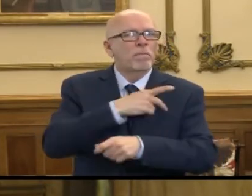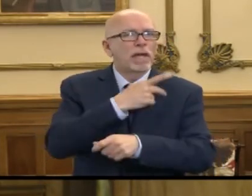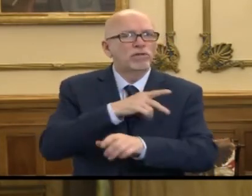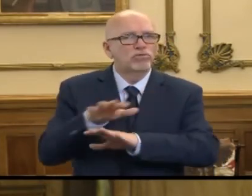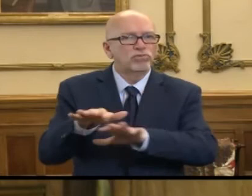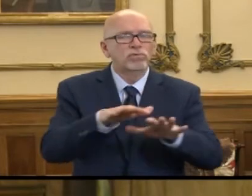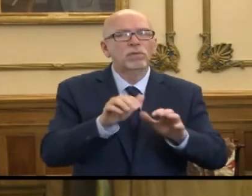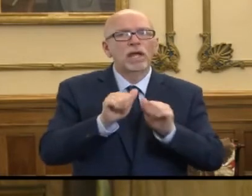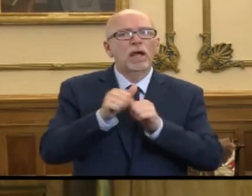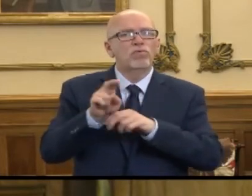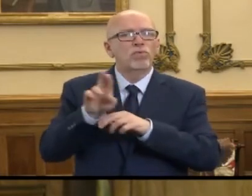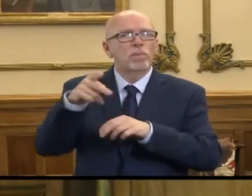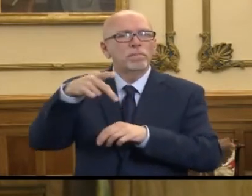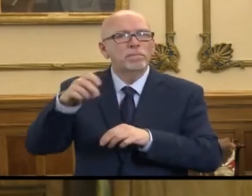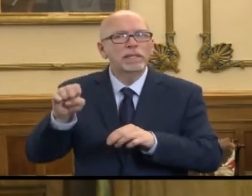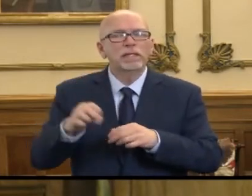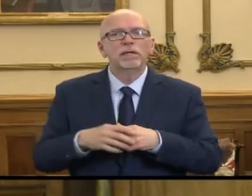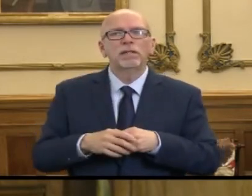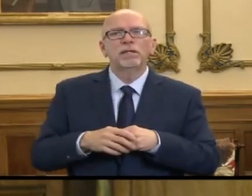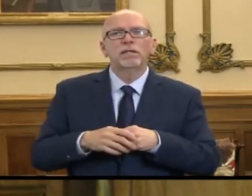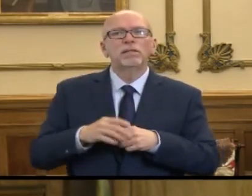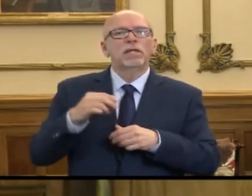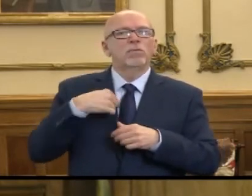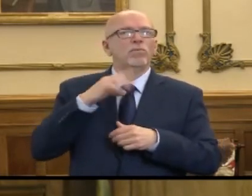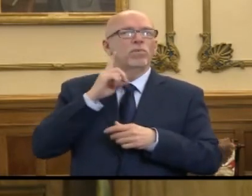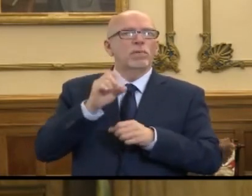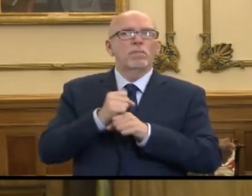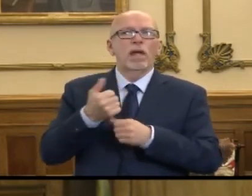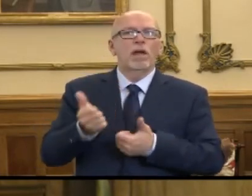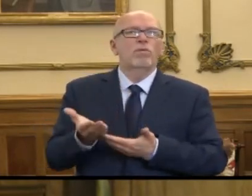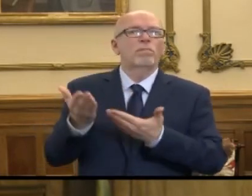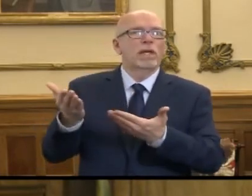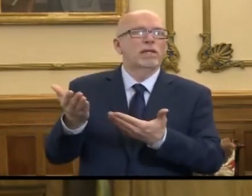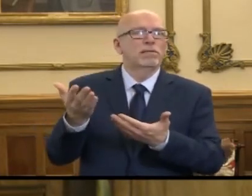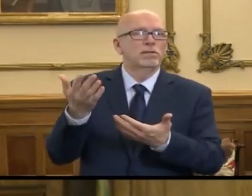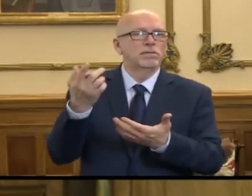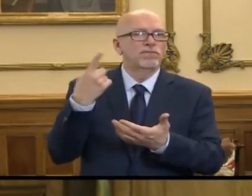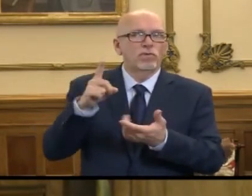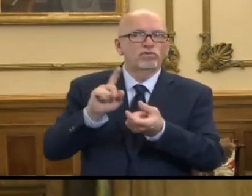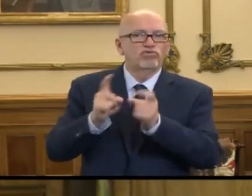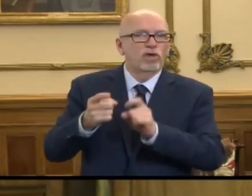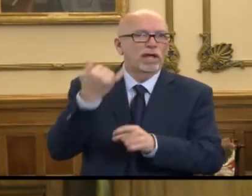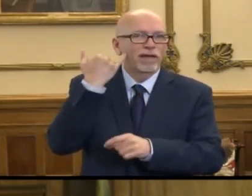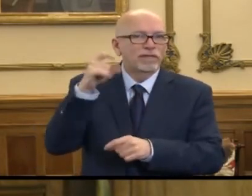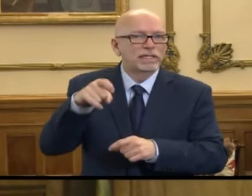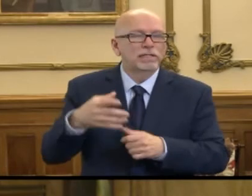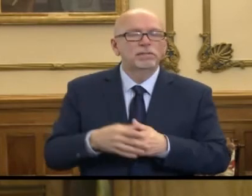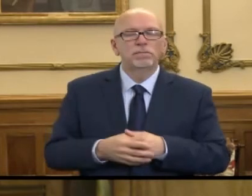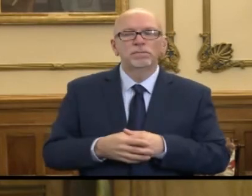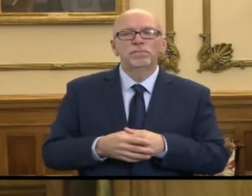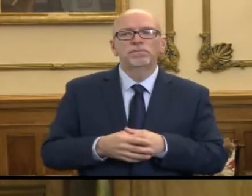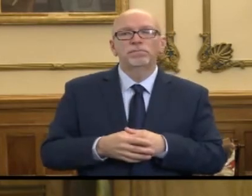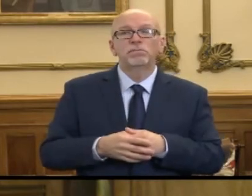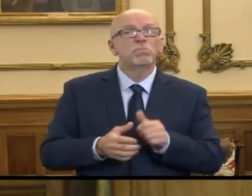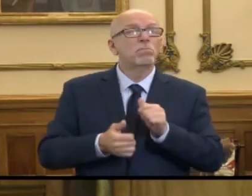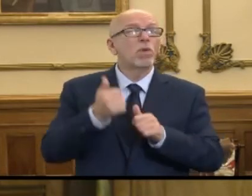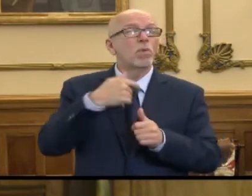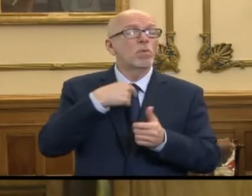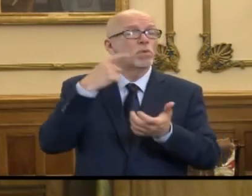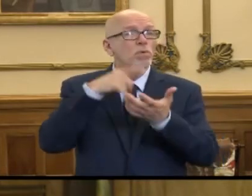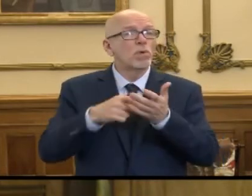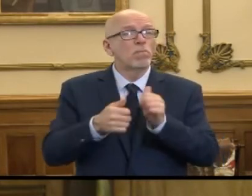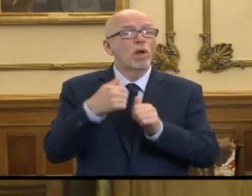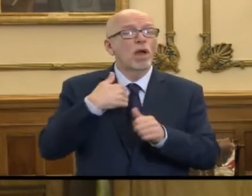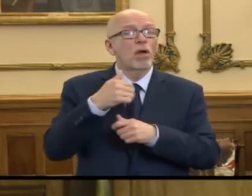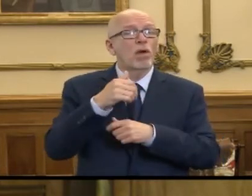how they're using their PPE, and have made any recommendations of anything that need to be changed. For the most part, what we're finding is that our long-term care